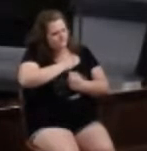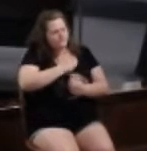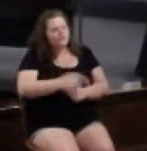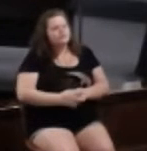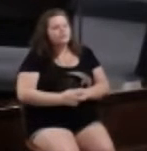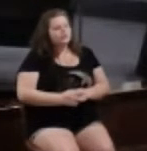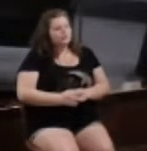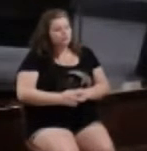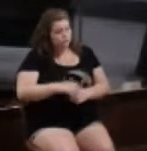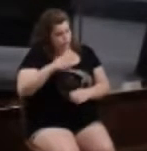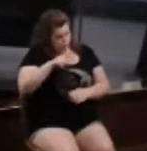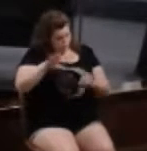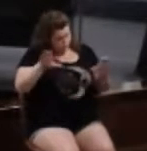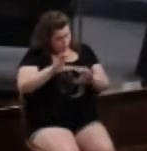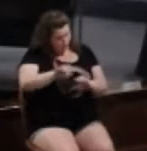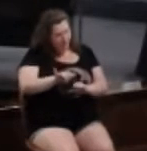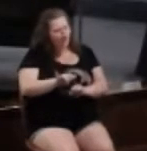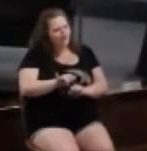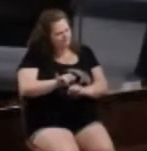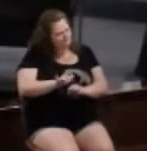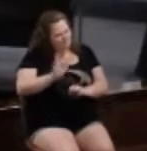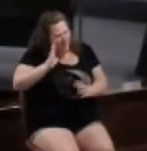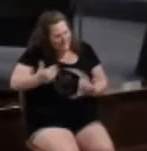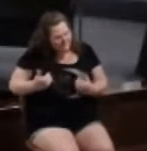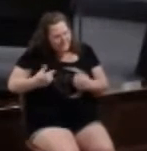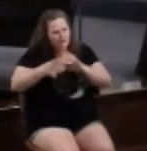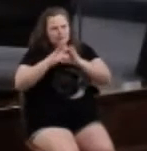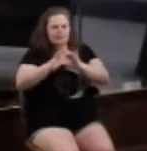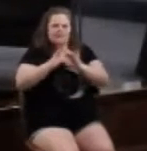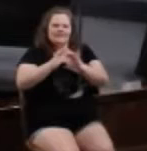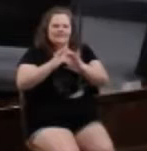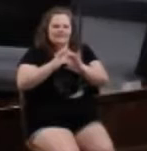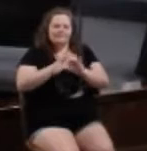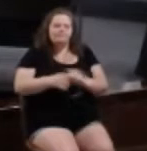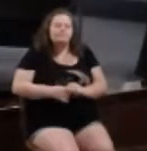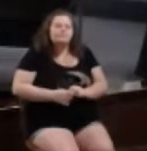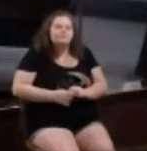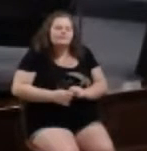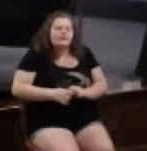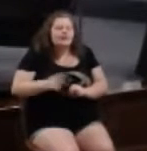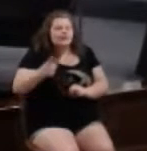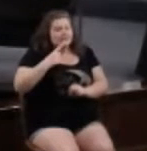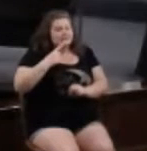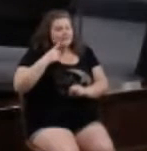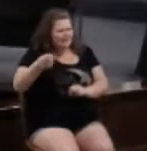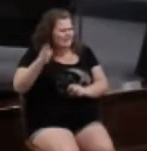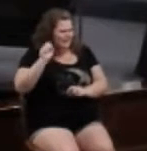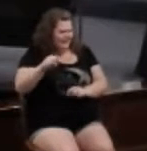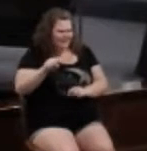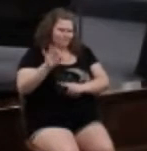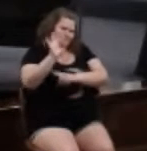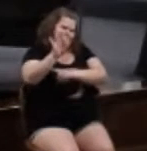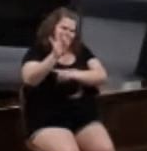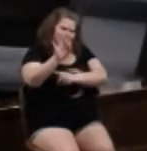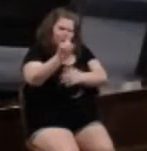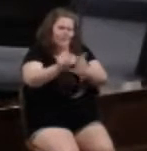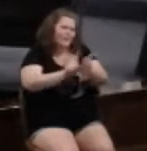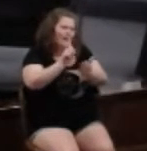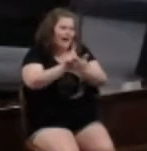You do that and we will have unity. He also said he could preach for an hour just on that verse.